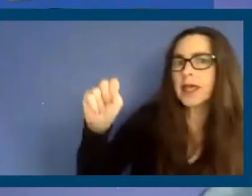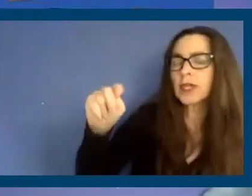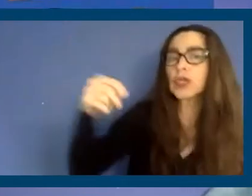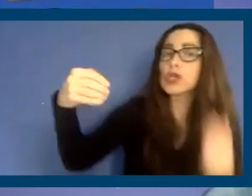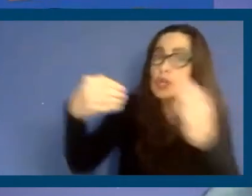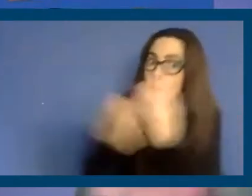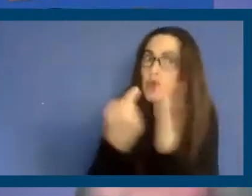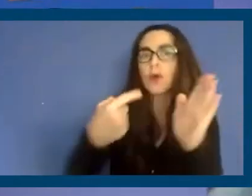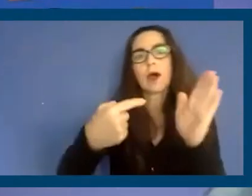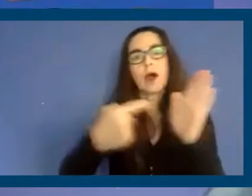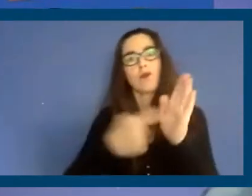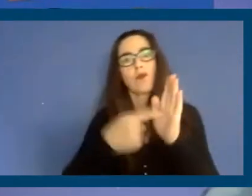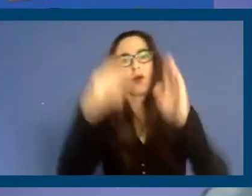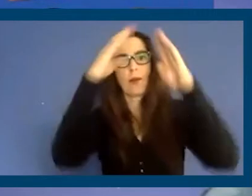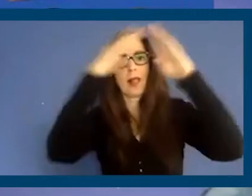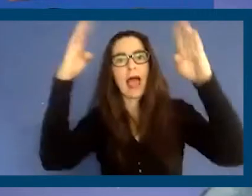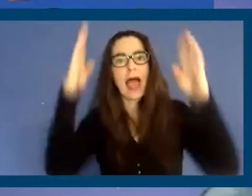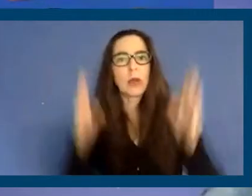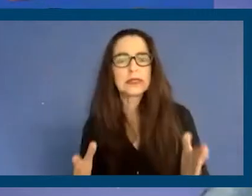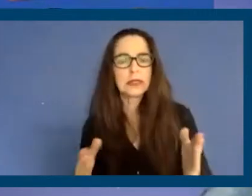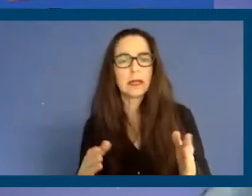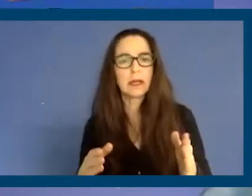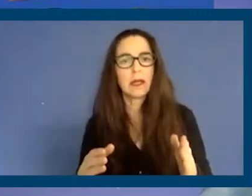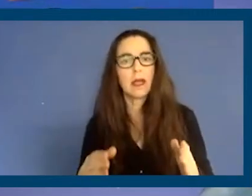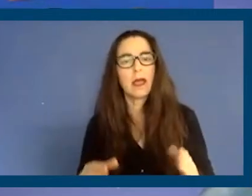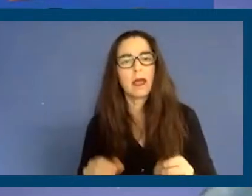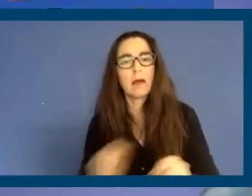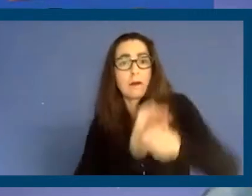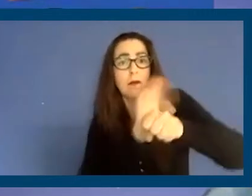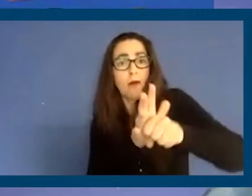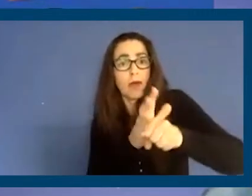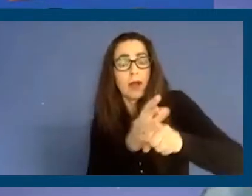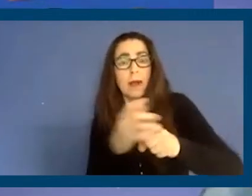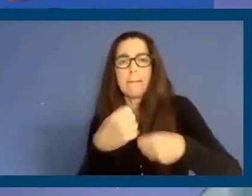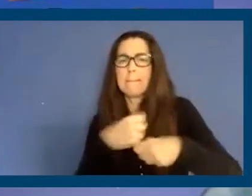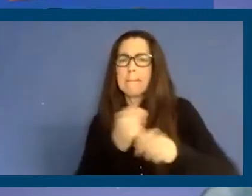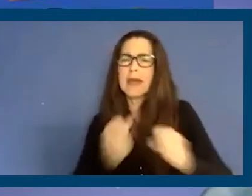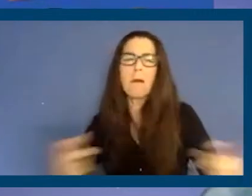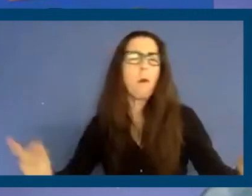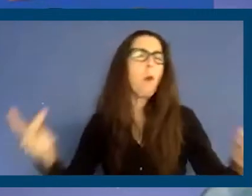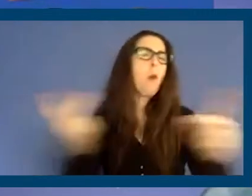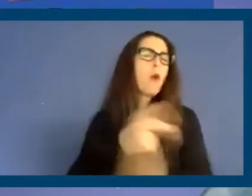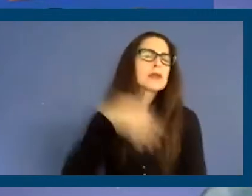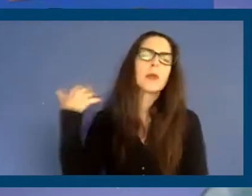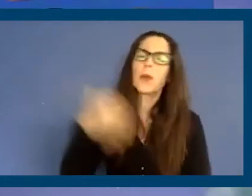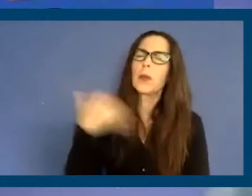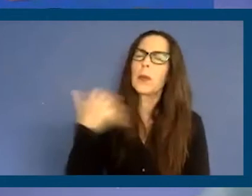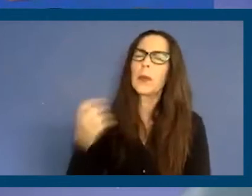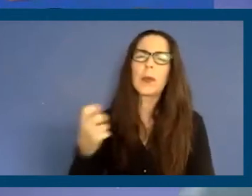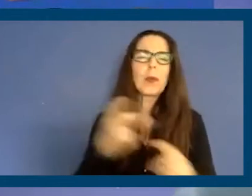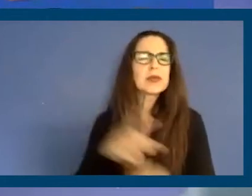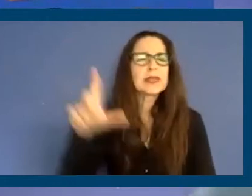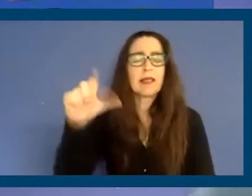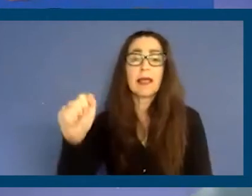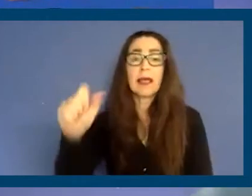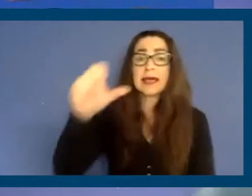housing. And the COVID-19 pandemic has made things so much worse in L.A. where over 10%